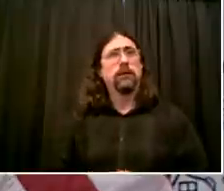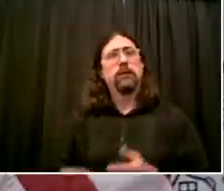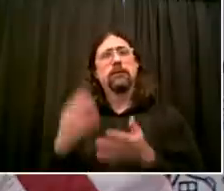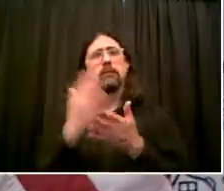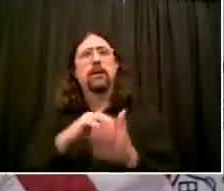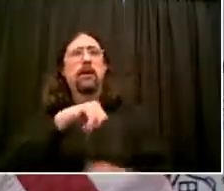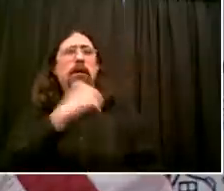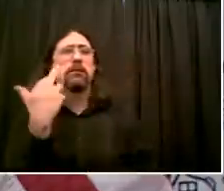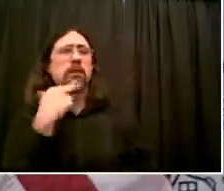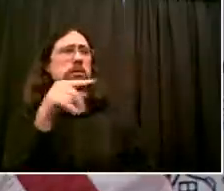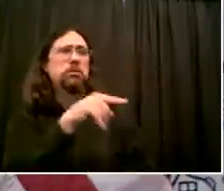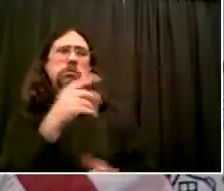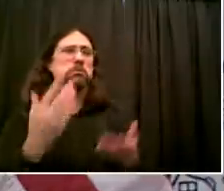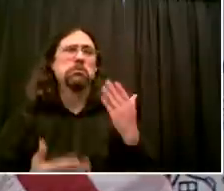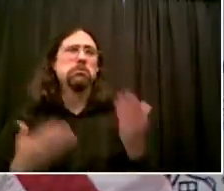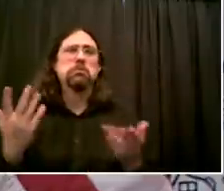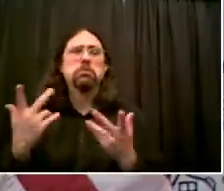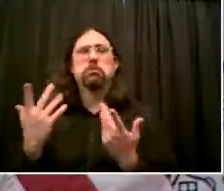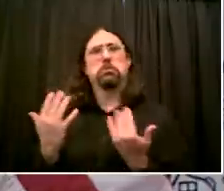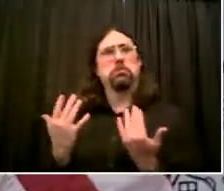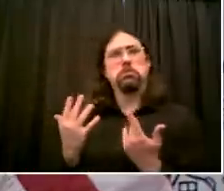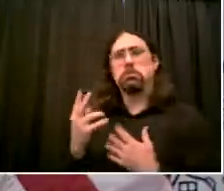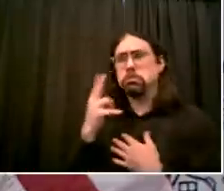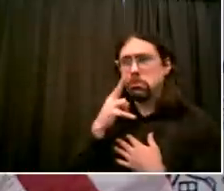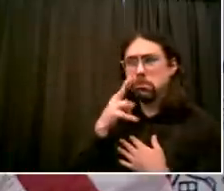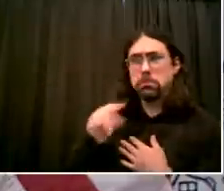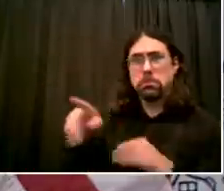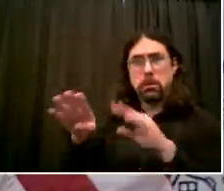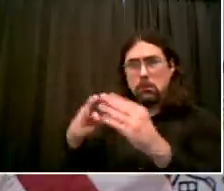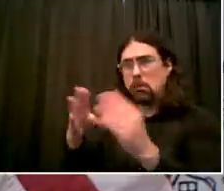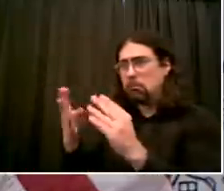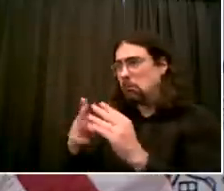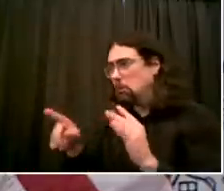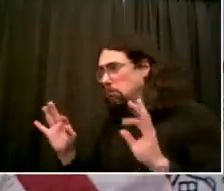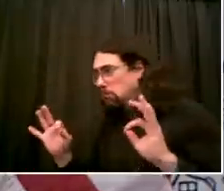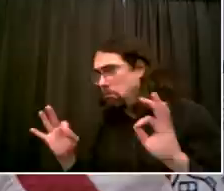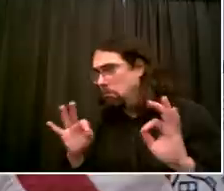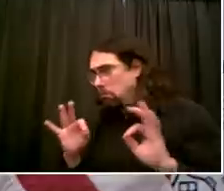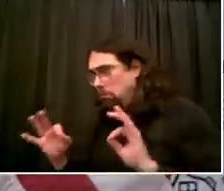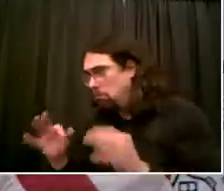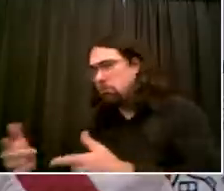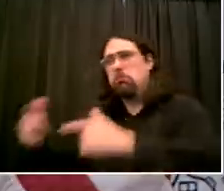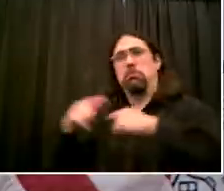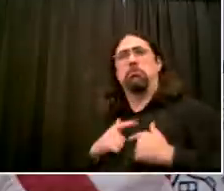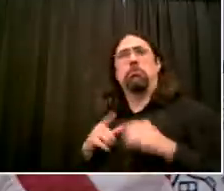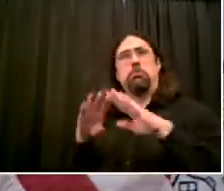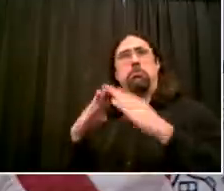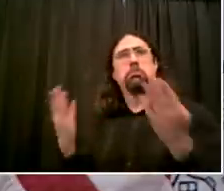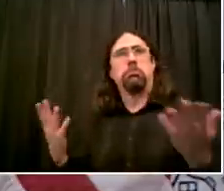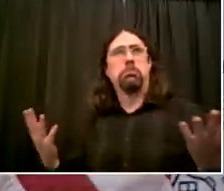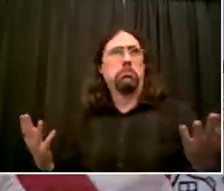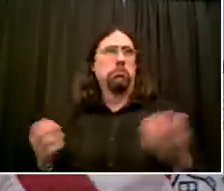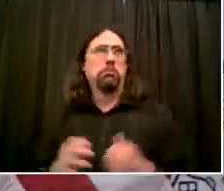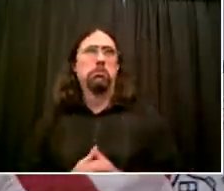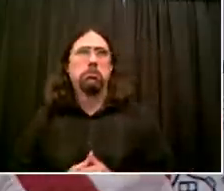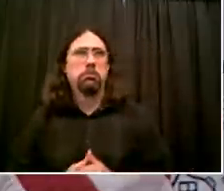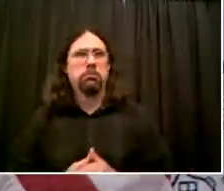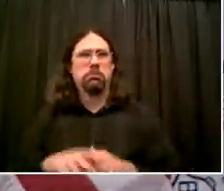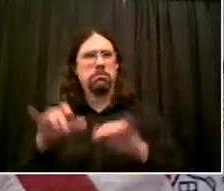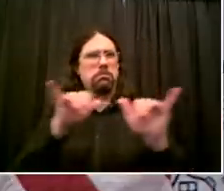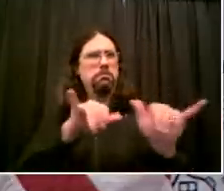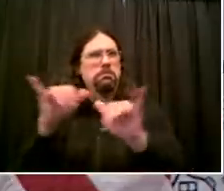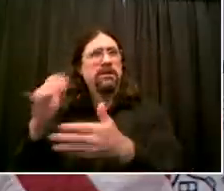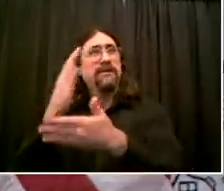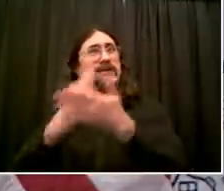have gained comfort from watching the experience, comparing notes, et cetera. So look, any business that has concerns or questions, in addition to the guides